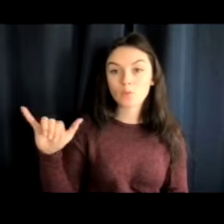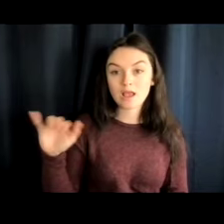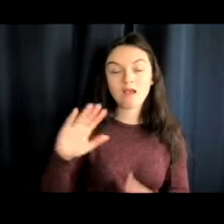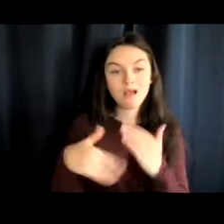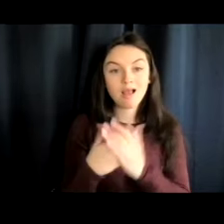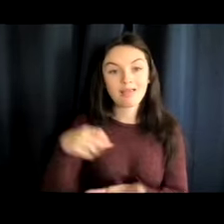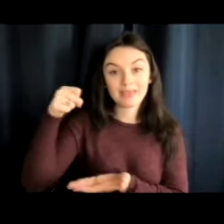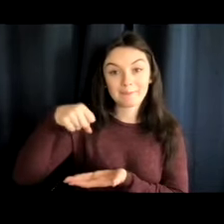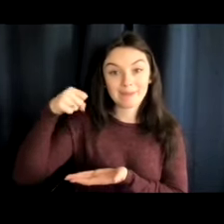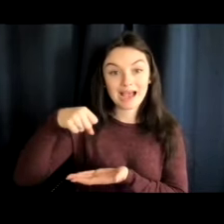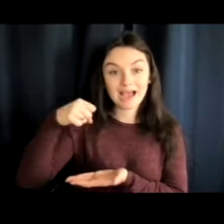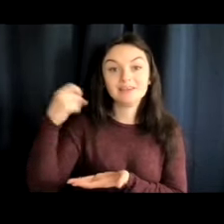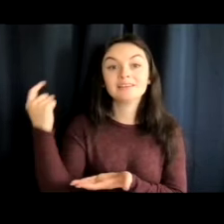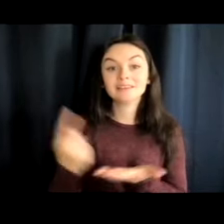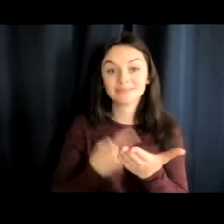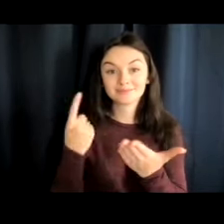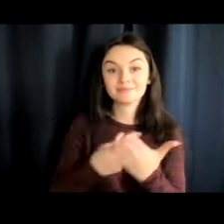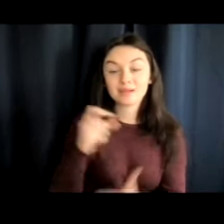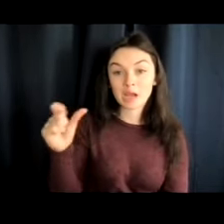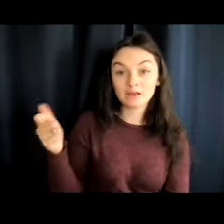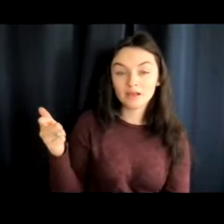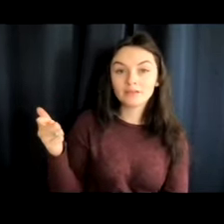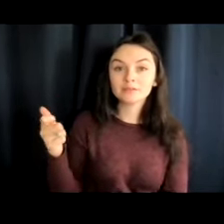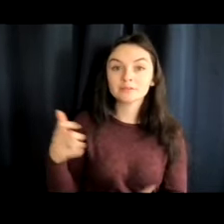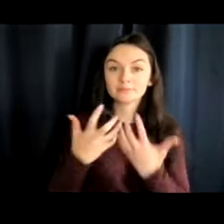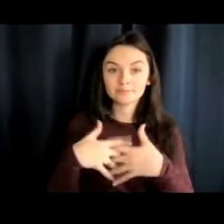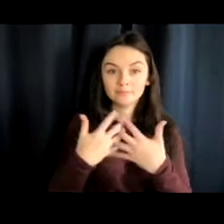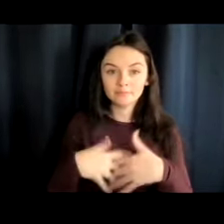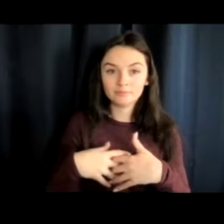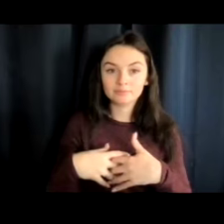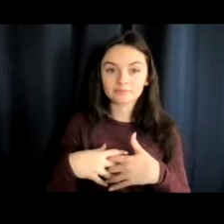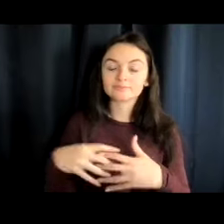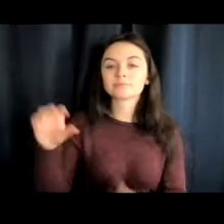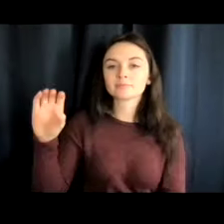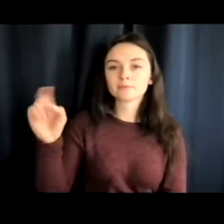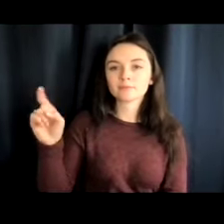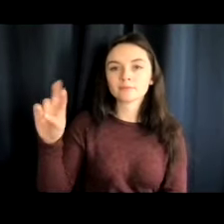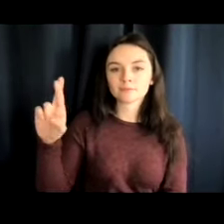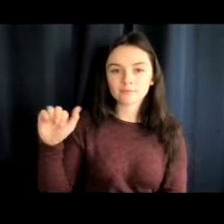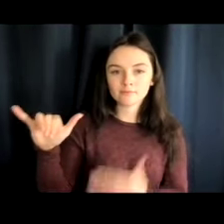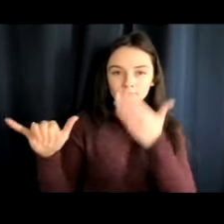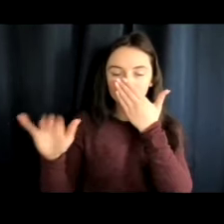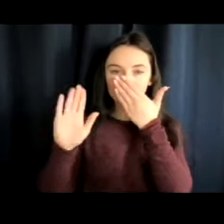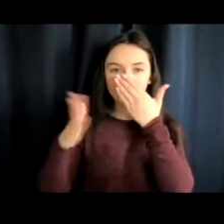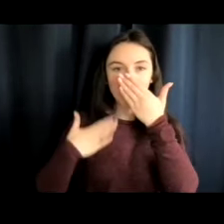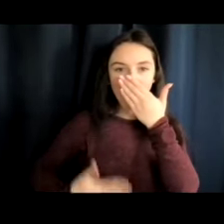And sometimes another machine x-rays your body. You will also take that with you on the plane.